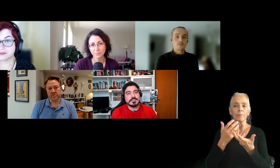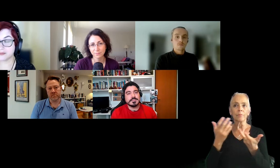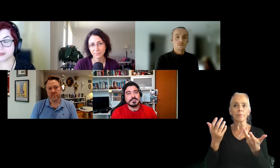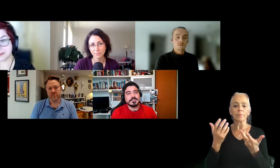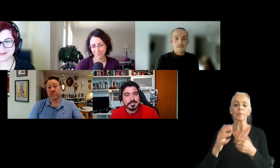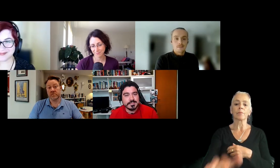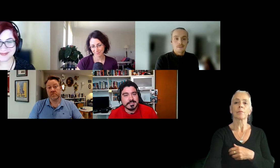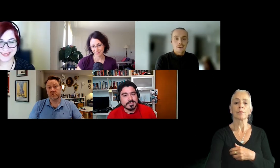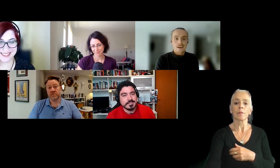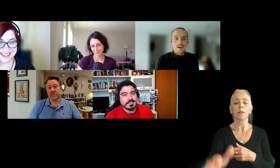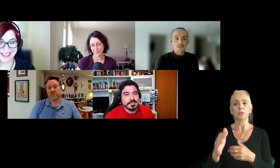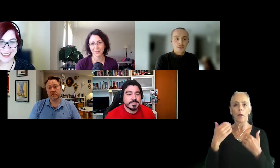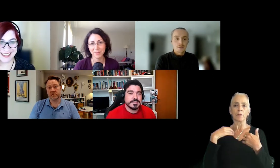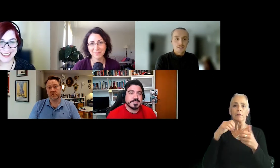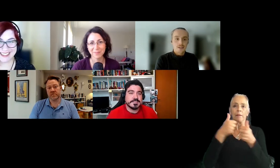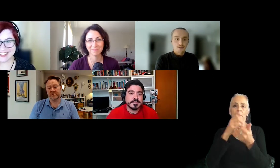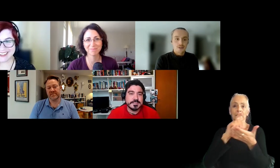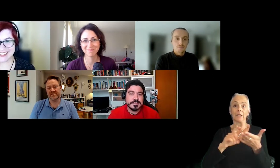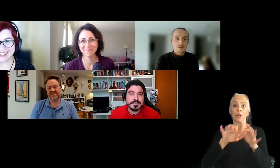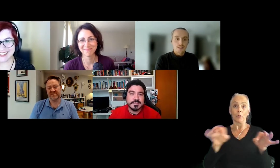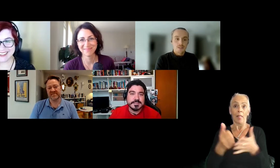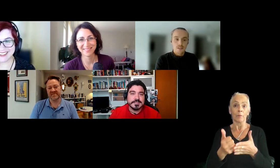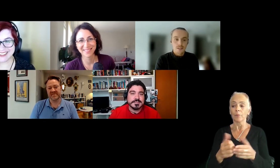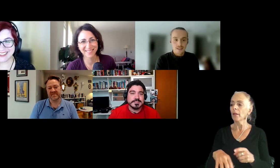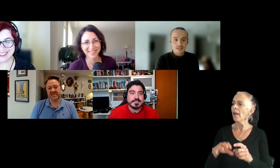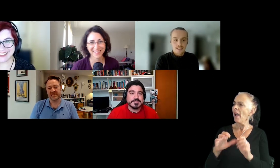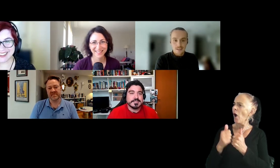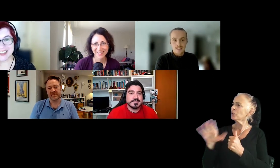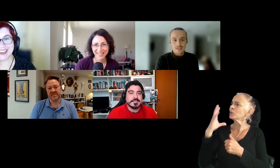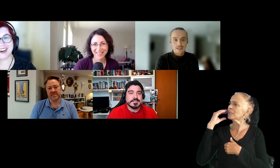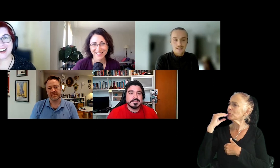degree for me. How was your game design degree experience, Vivian?